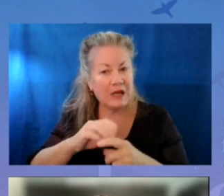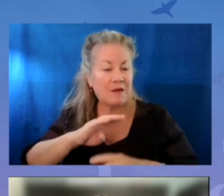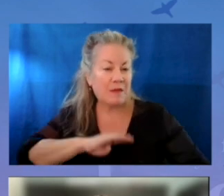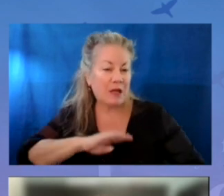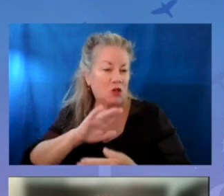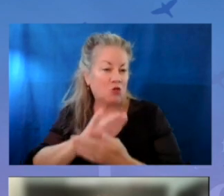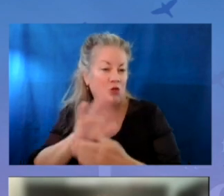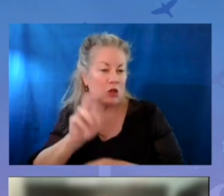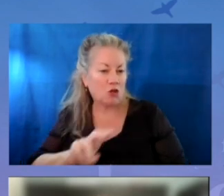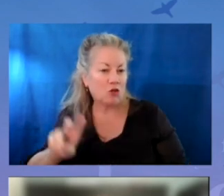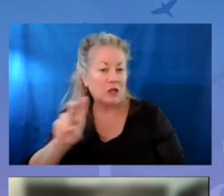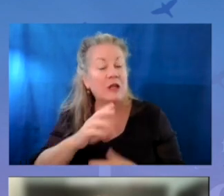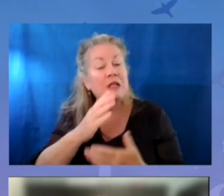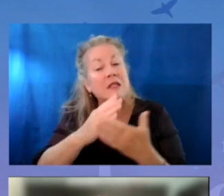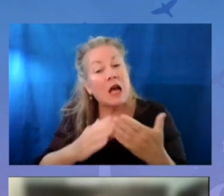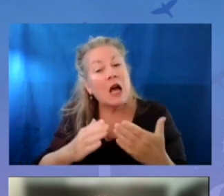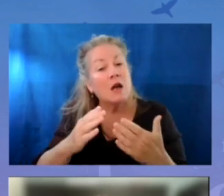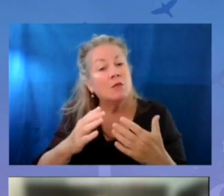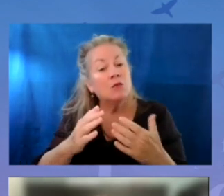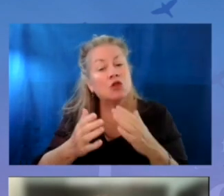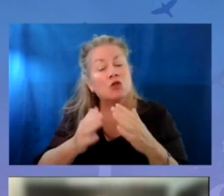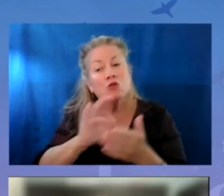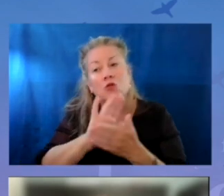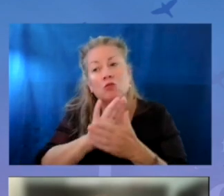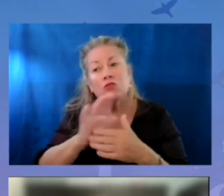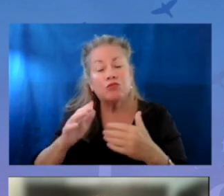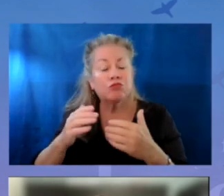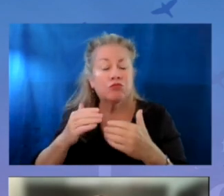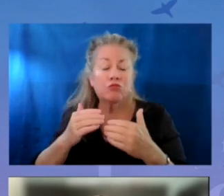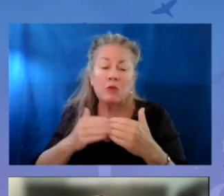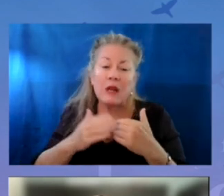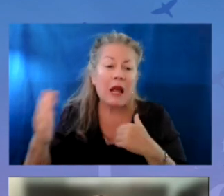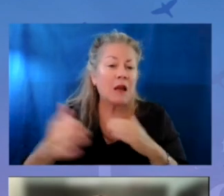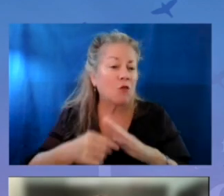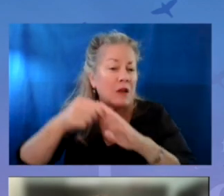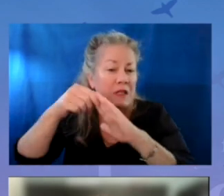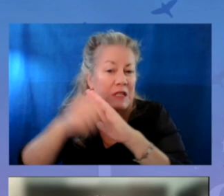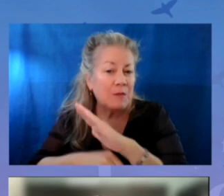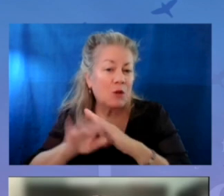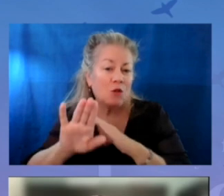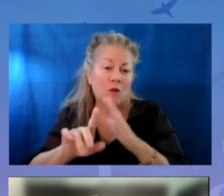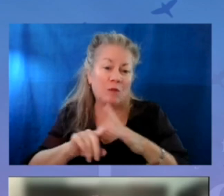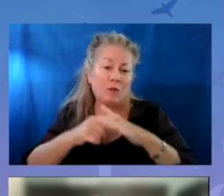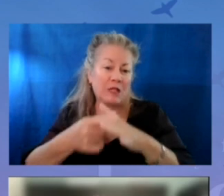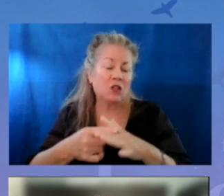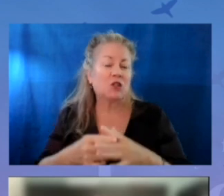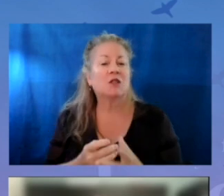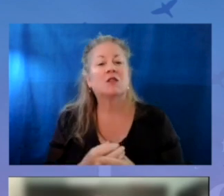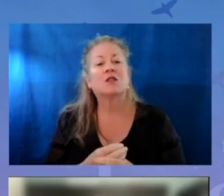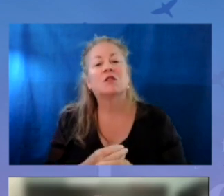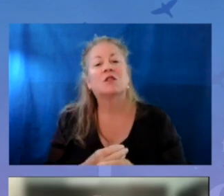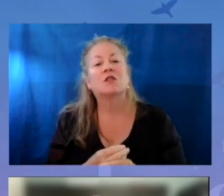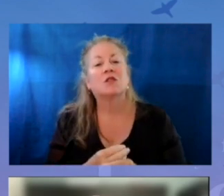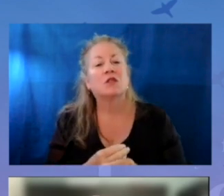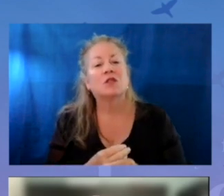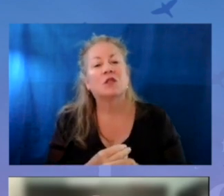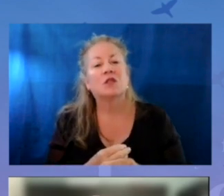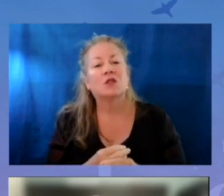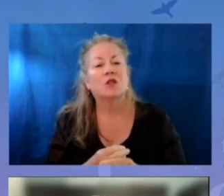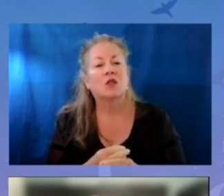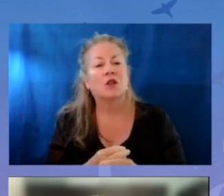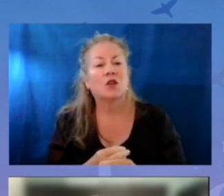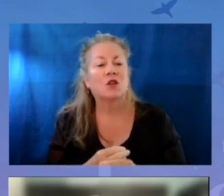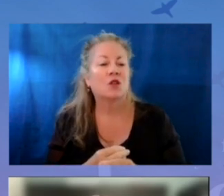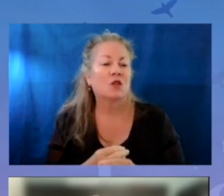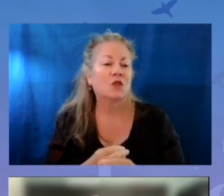journey. And we've had some schools that have run ahead and gone deeper in their implementation. We've also known something